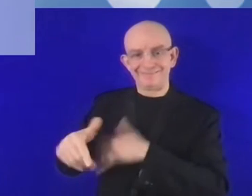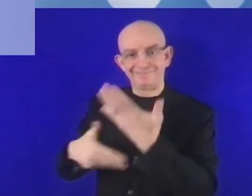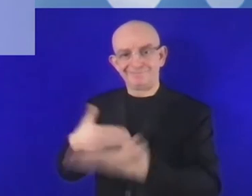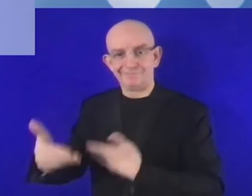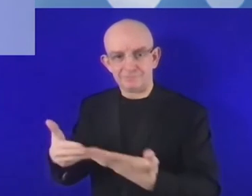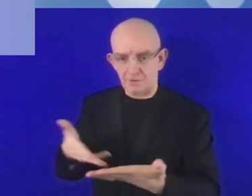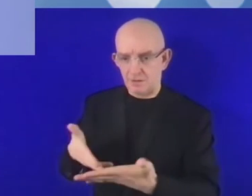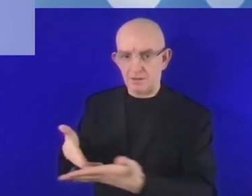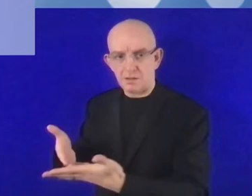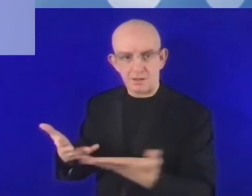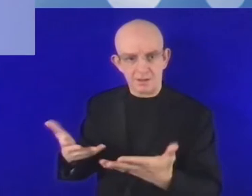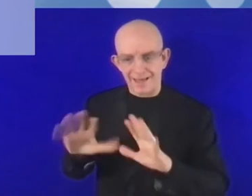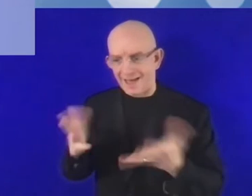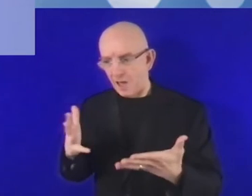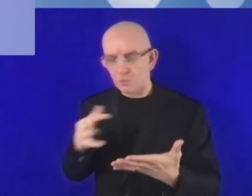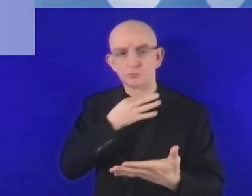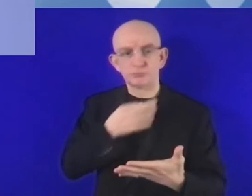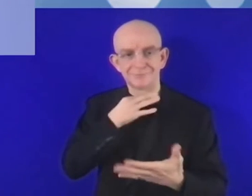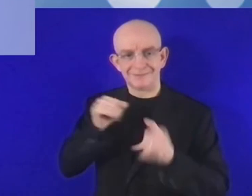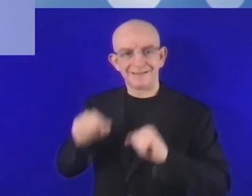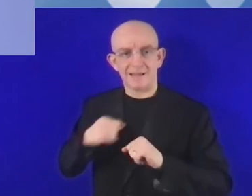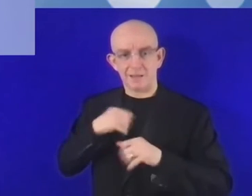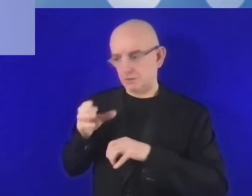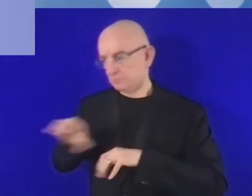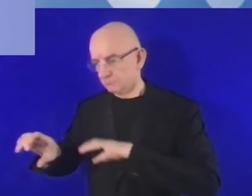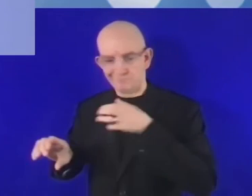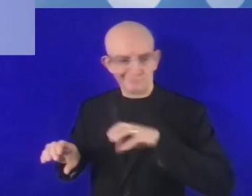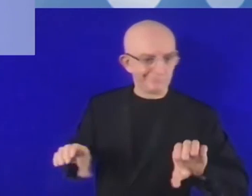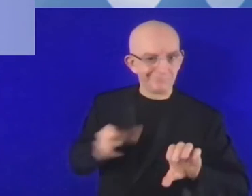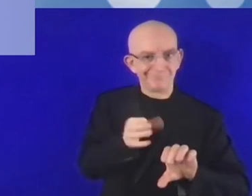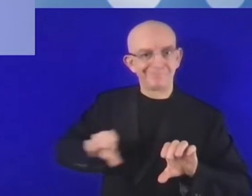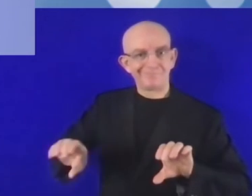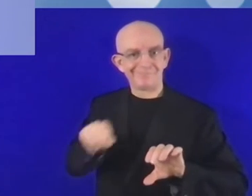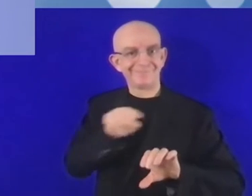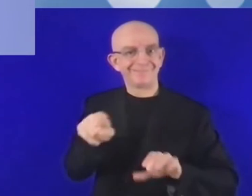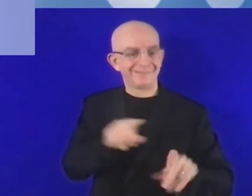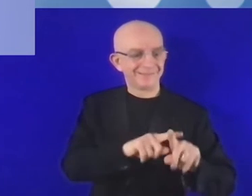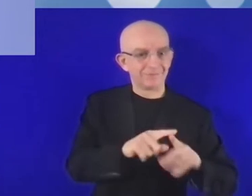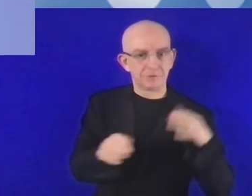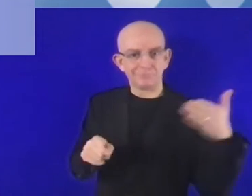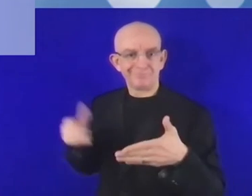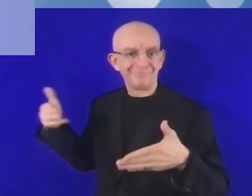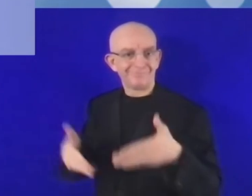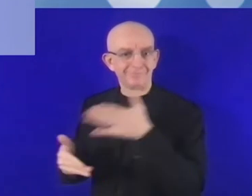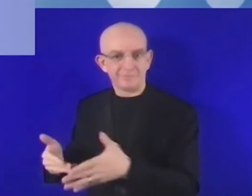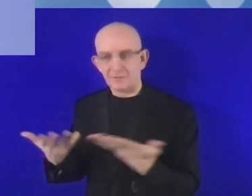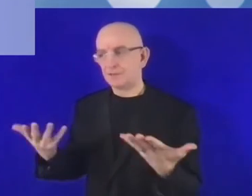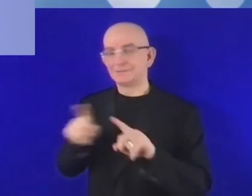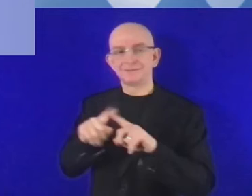instruments like equity and venture debt finance. So precisely among the instruments which are